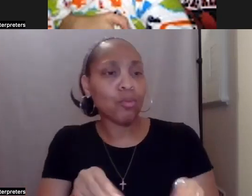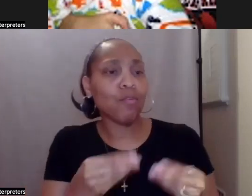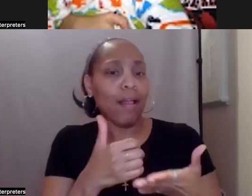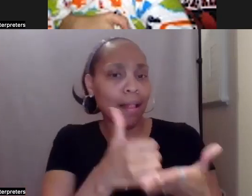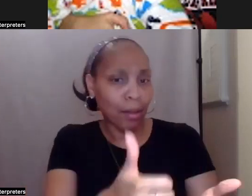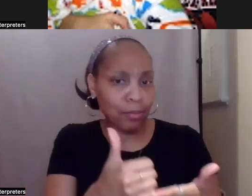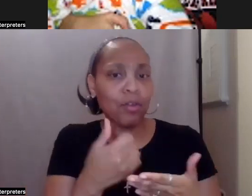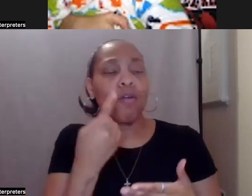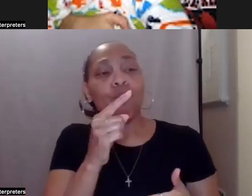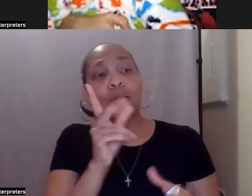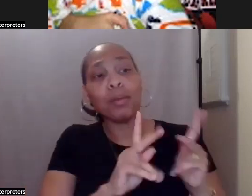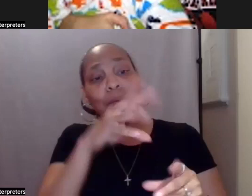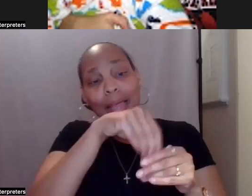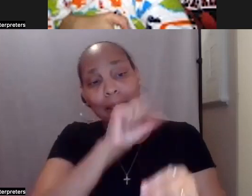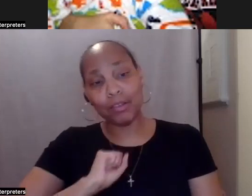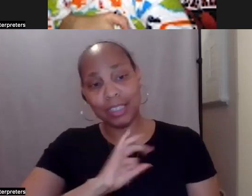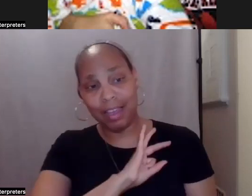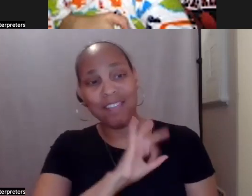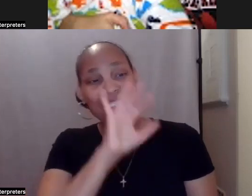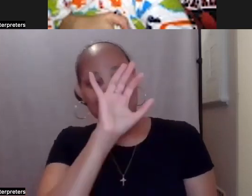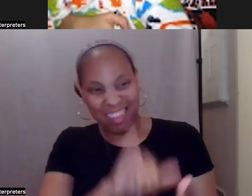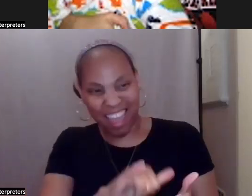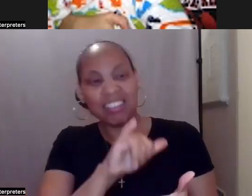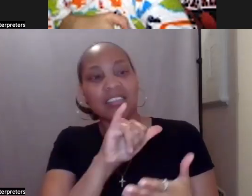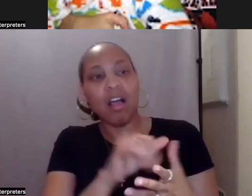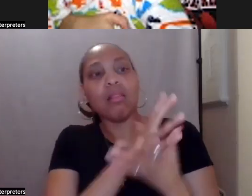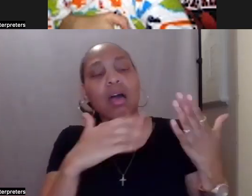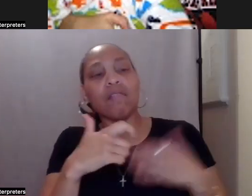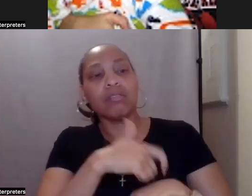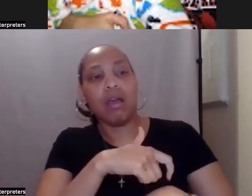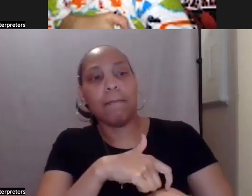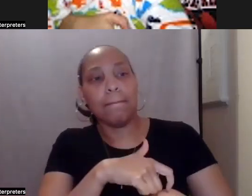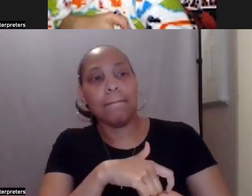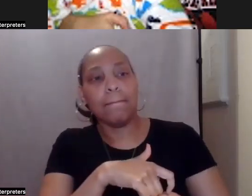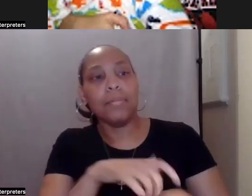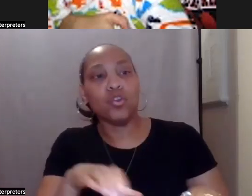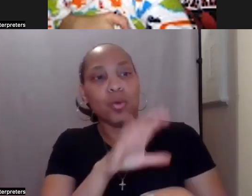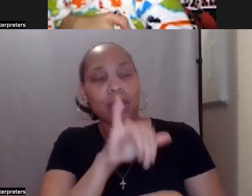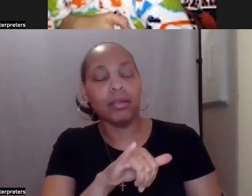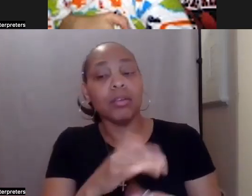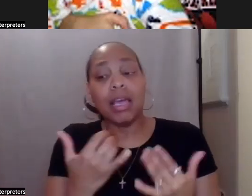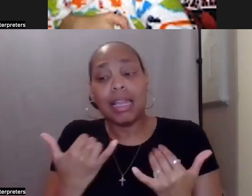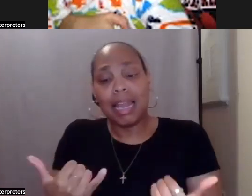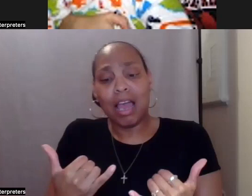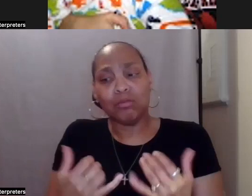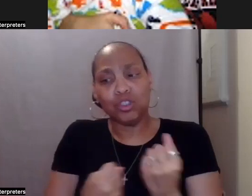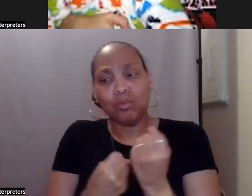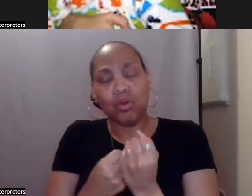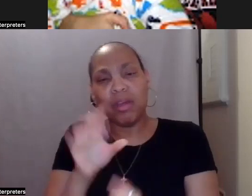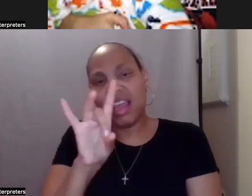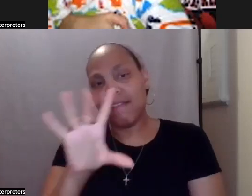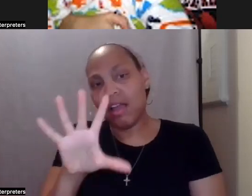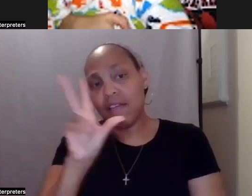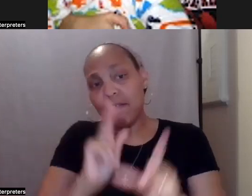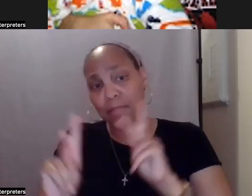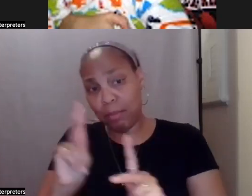spend, um, spend a bulk of our time. But right now we support about 85 people and 90% of them. Um,